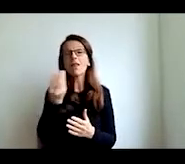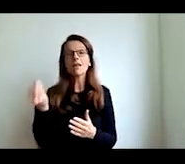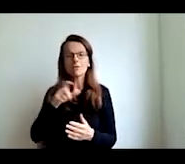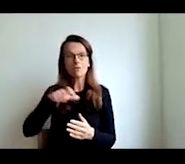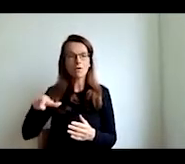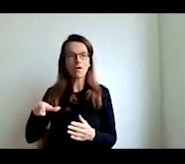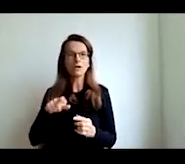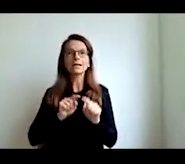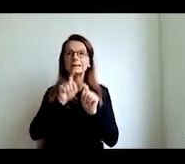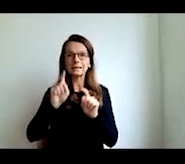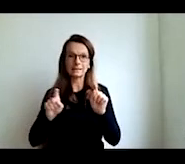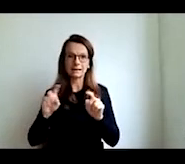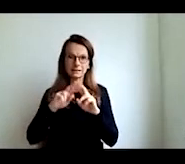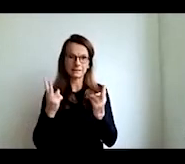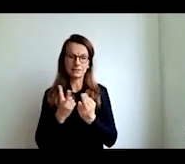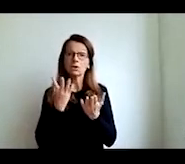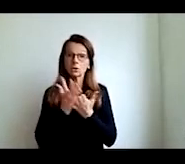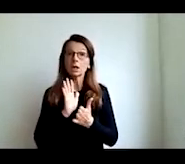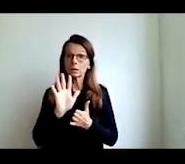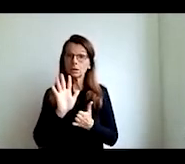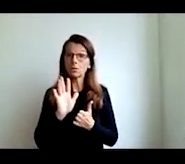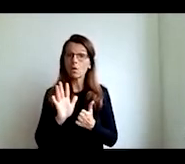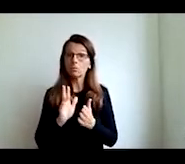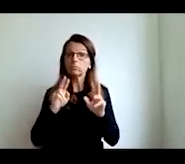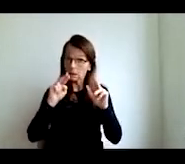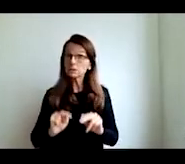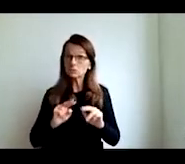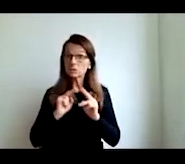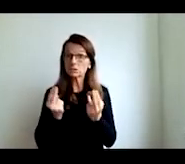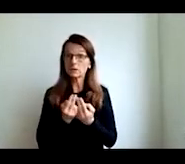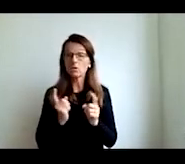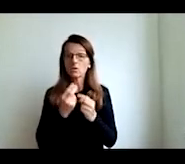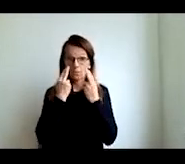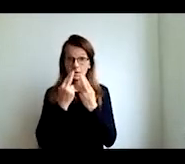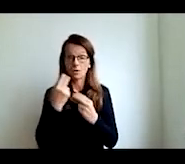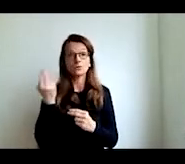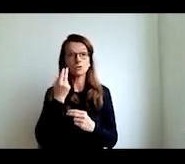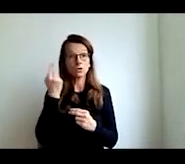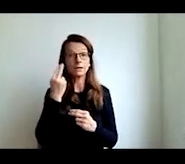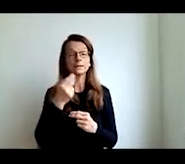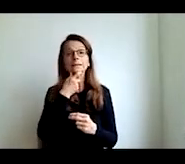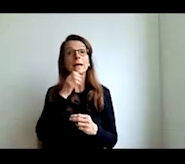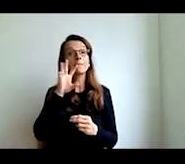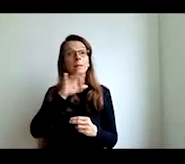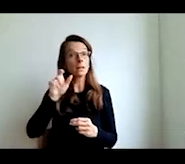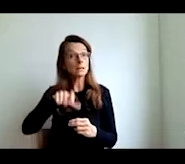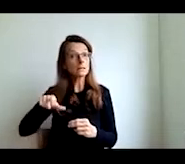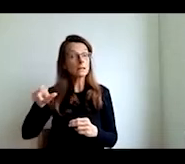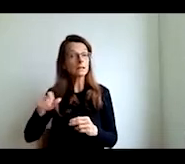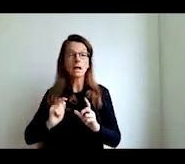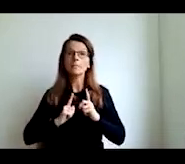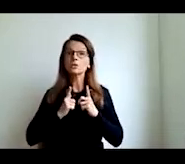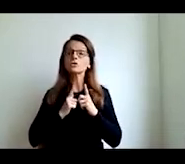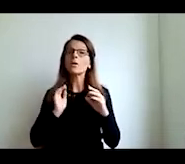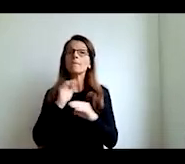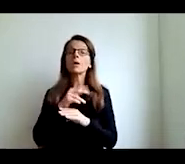the real world now you can see here in slovenia over students 15 year olds spend over 30 hours per